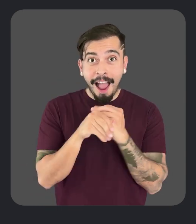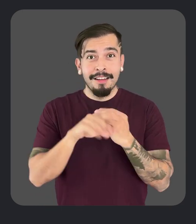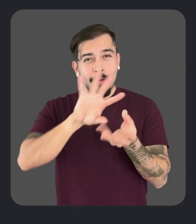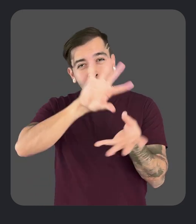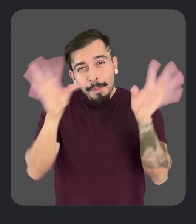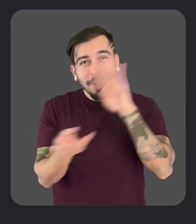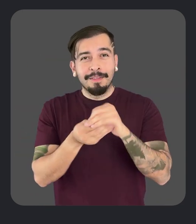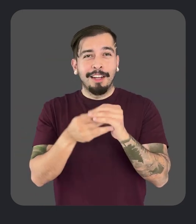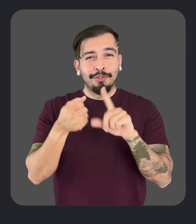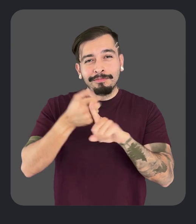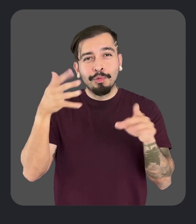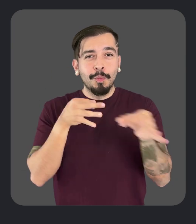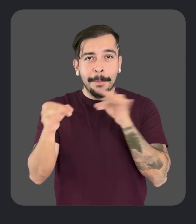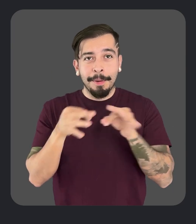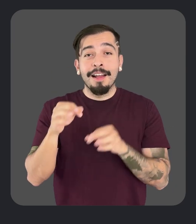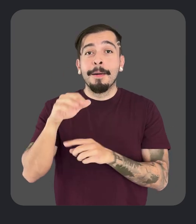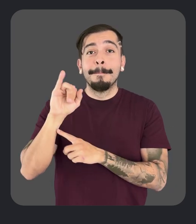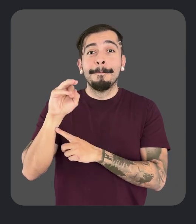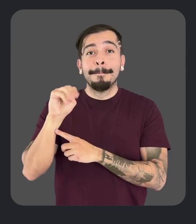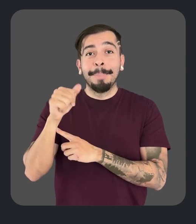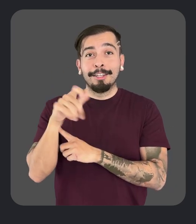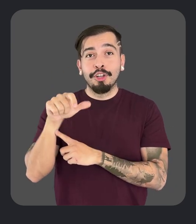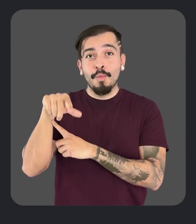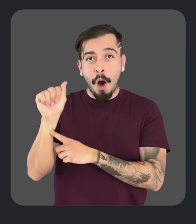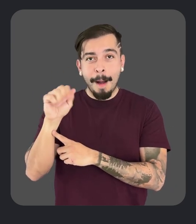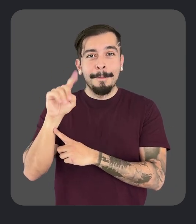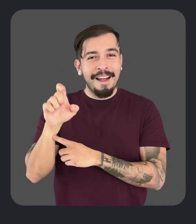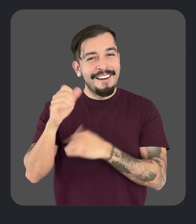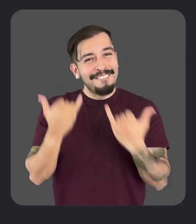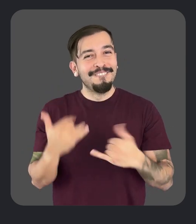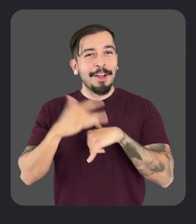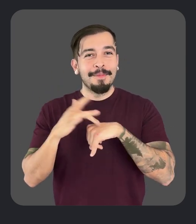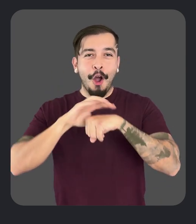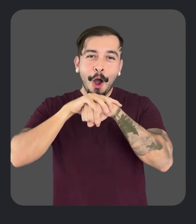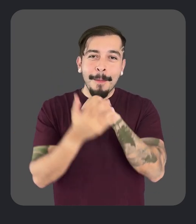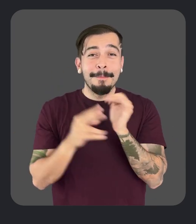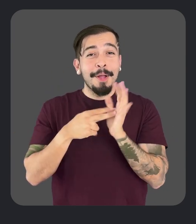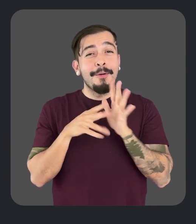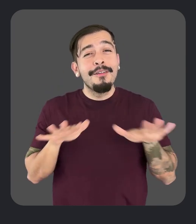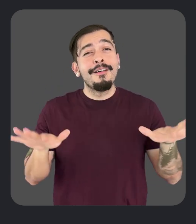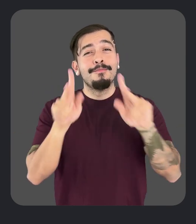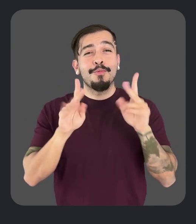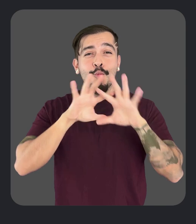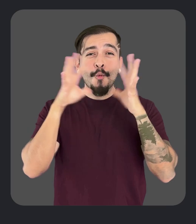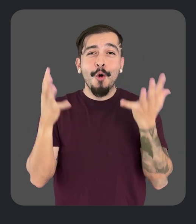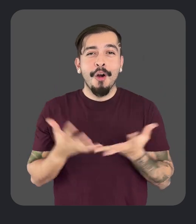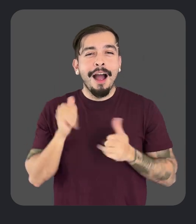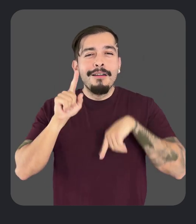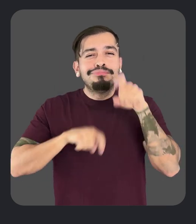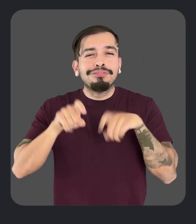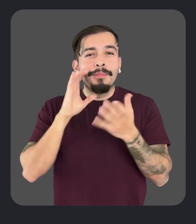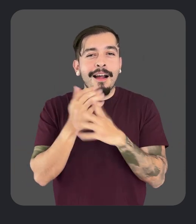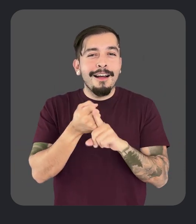to more comprehensive descriptions, Lookout's Image Q&A Mode is now available globally, enabling users across the world to ask